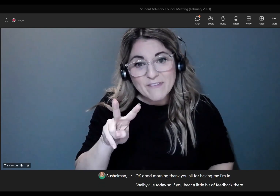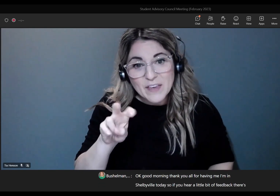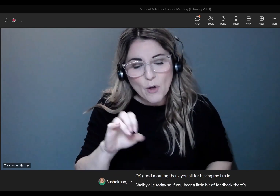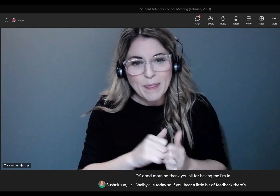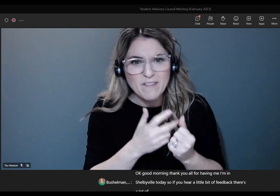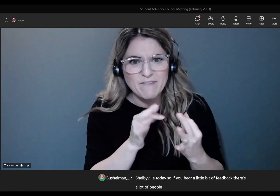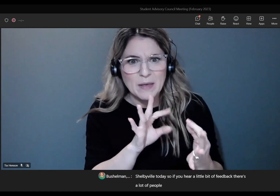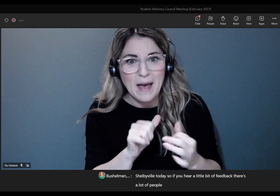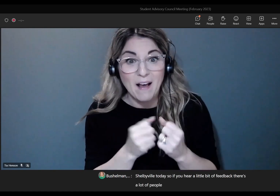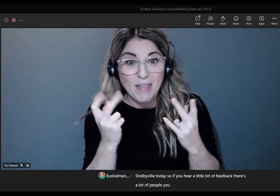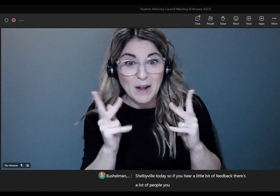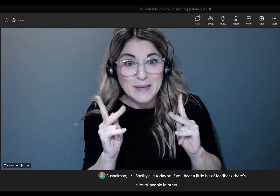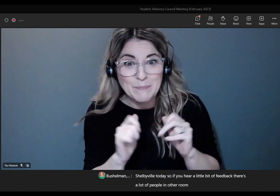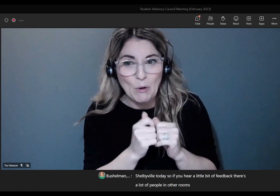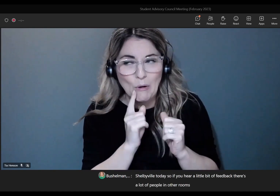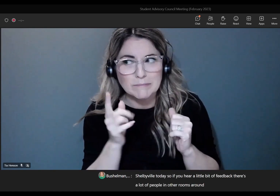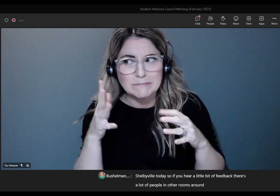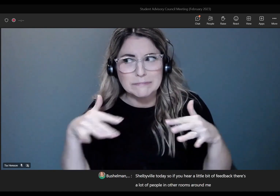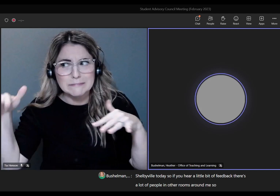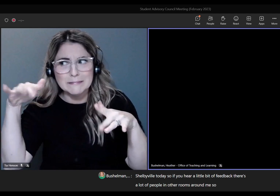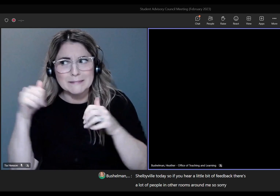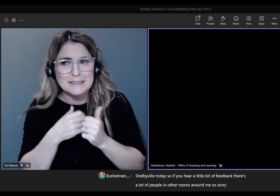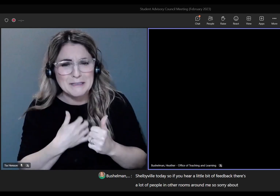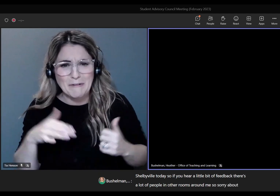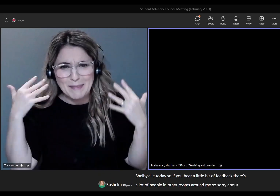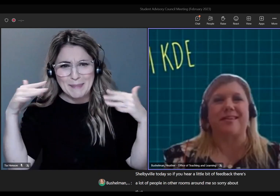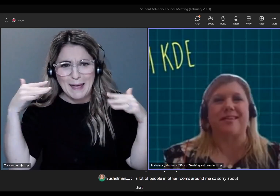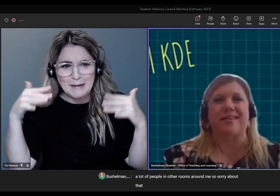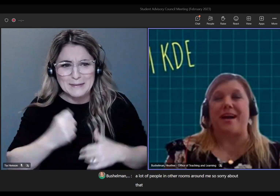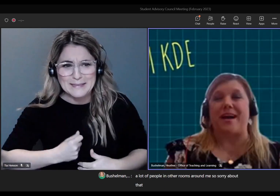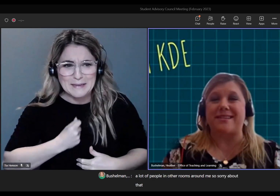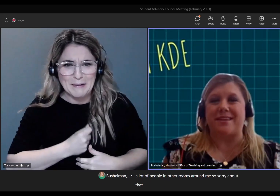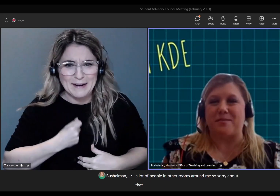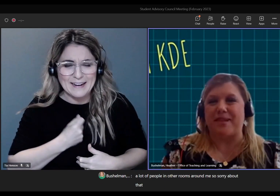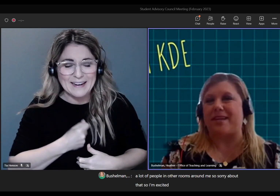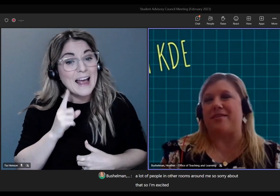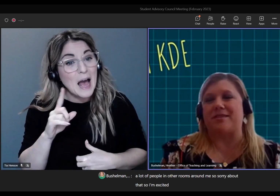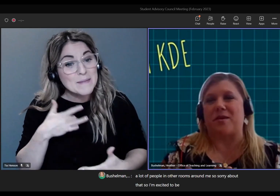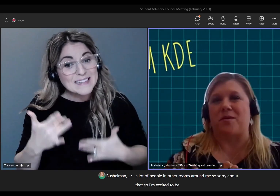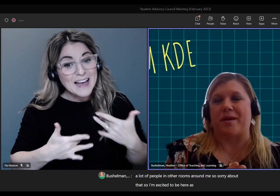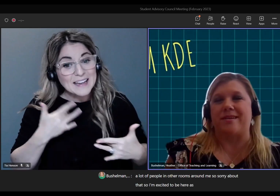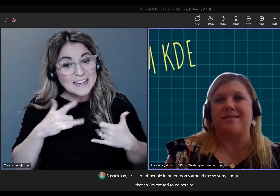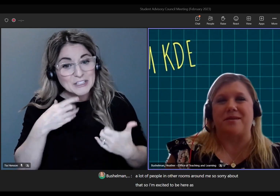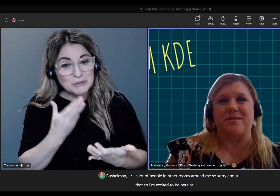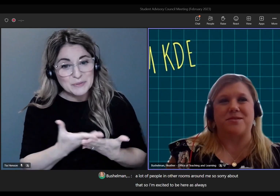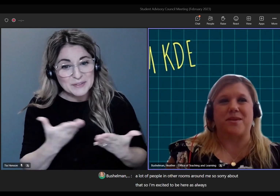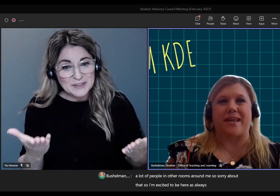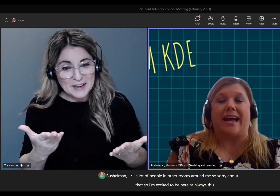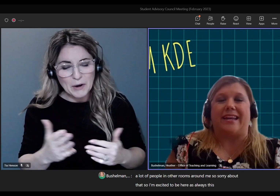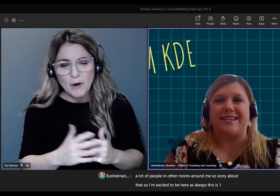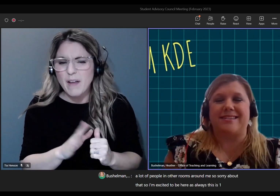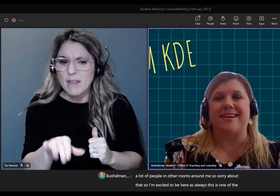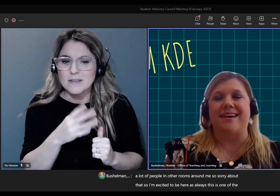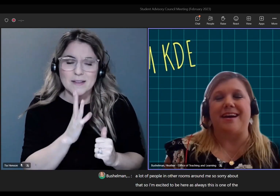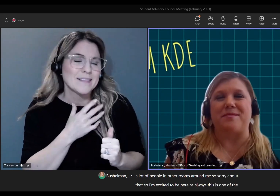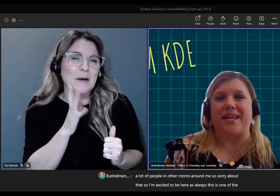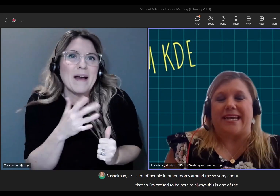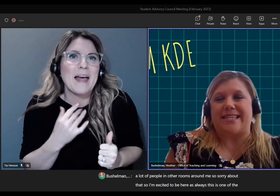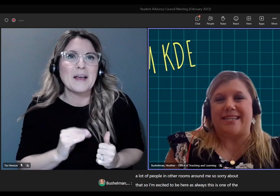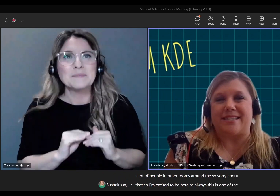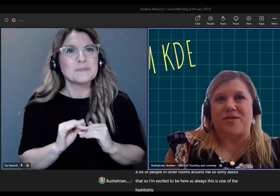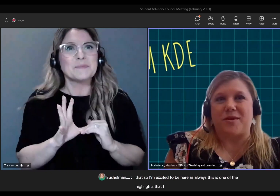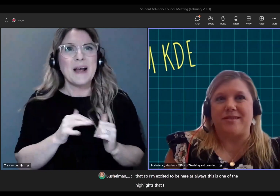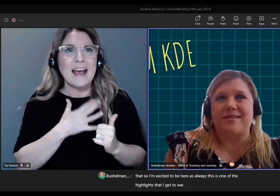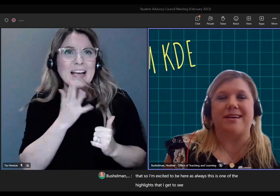there's a lot of people in other rooms around me. So, sorry about that. So, I'm excited to be here as always. This is one of the highlights